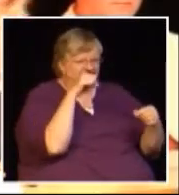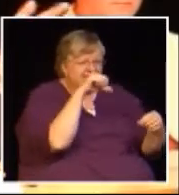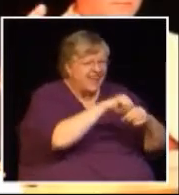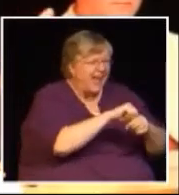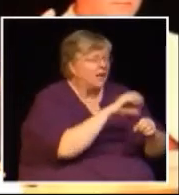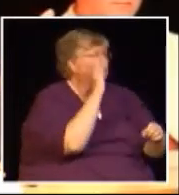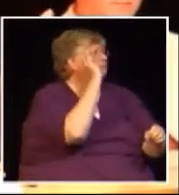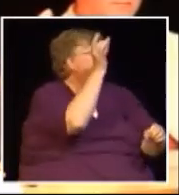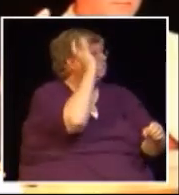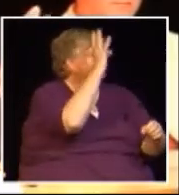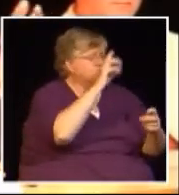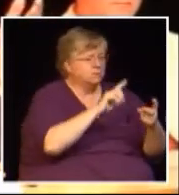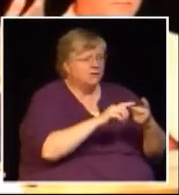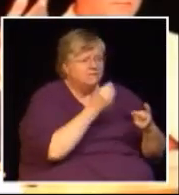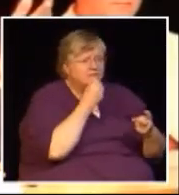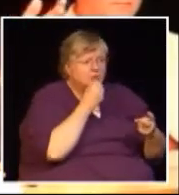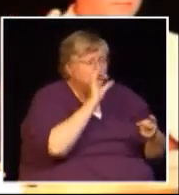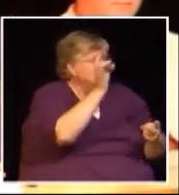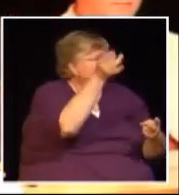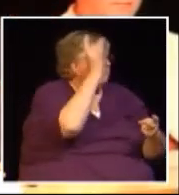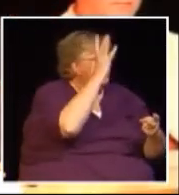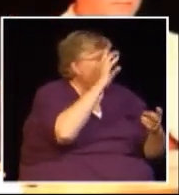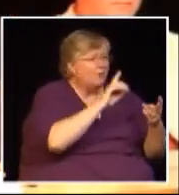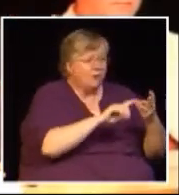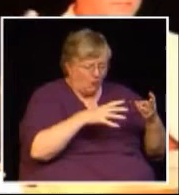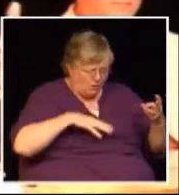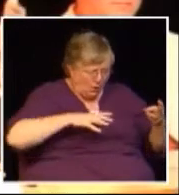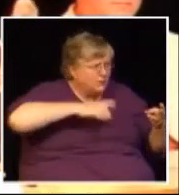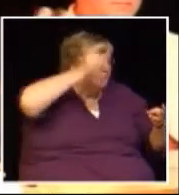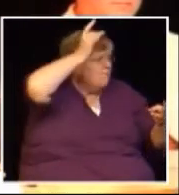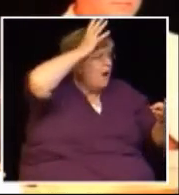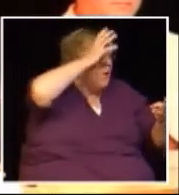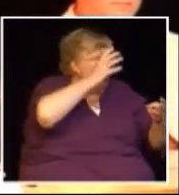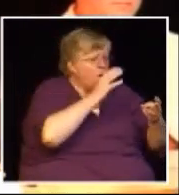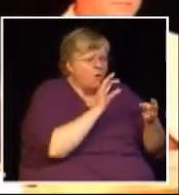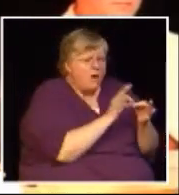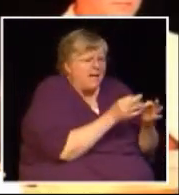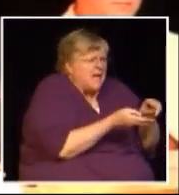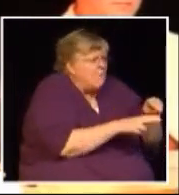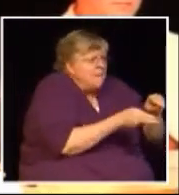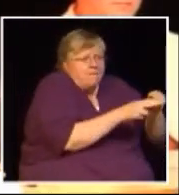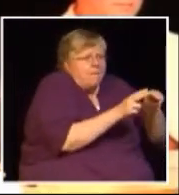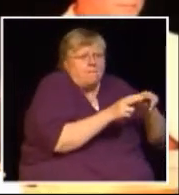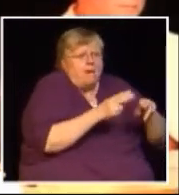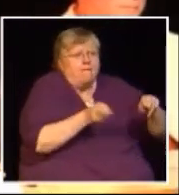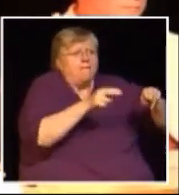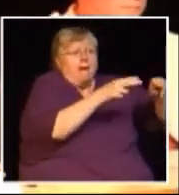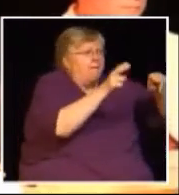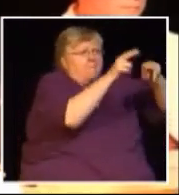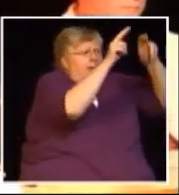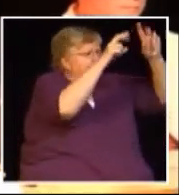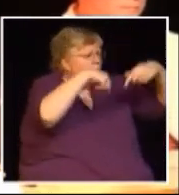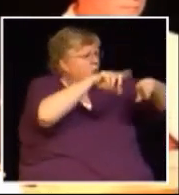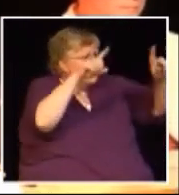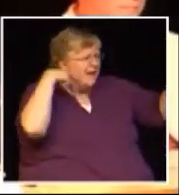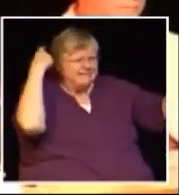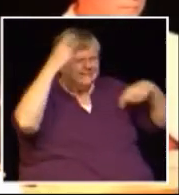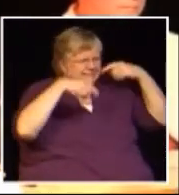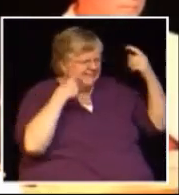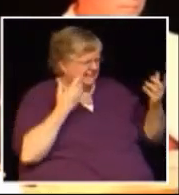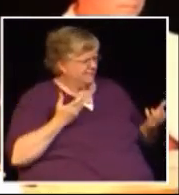it's not just the gas station it's not just the grocery stores it's everywhere prices are going crazy